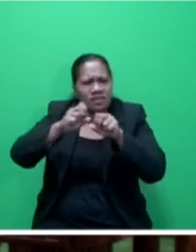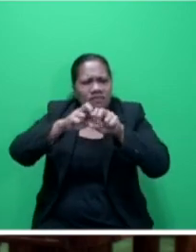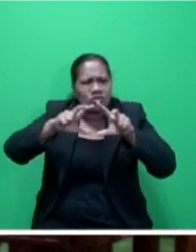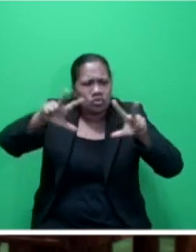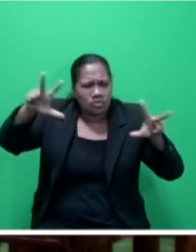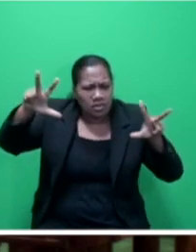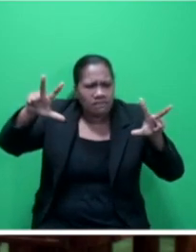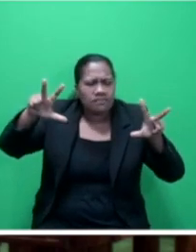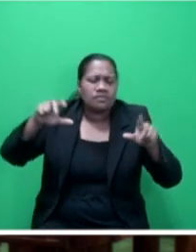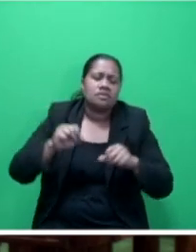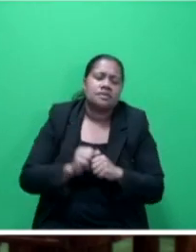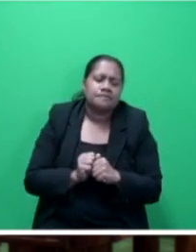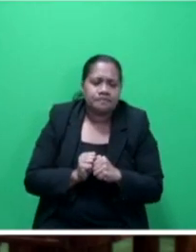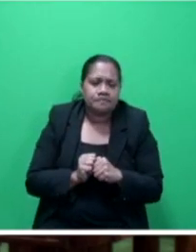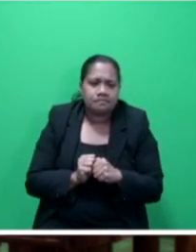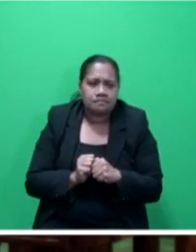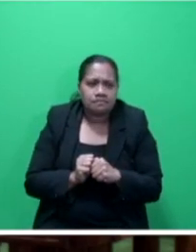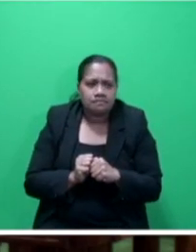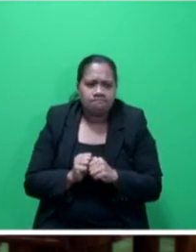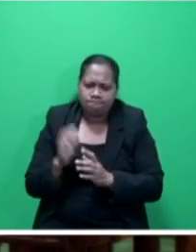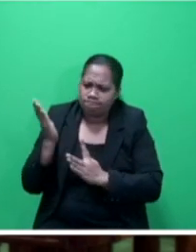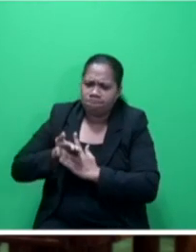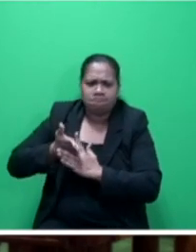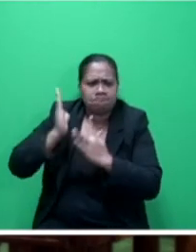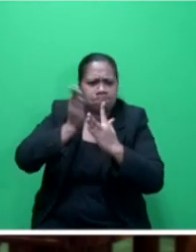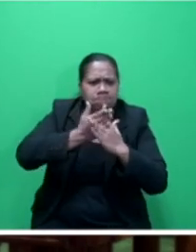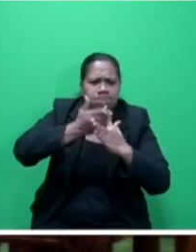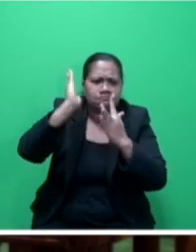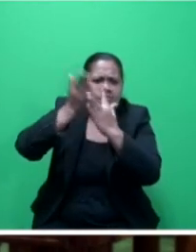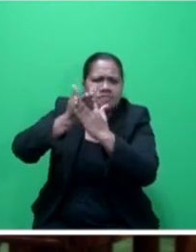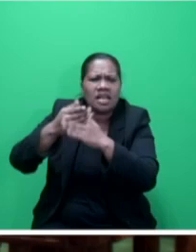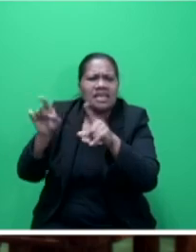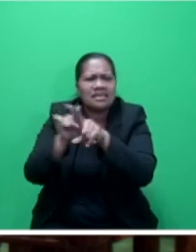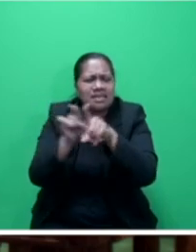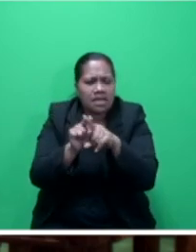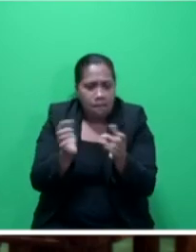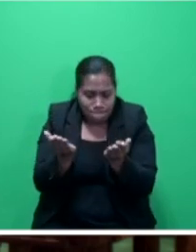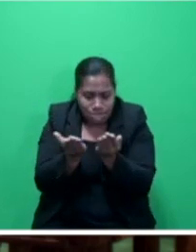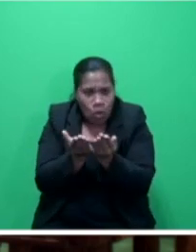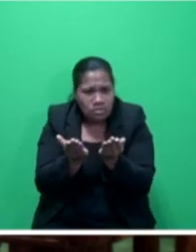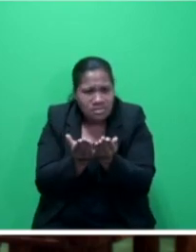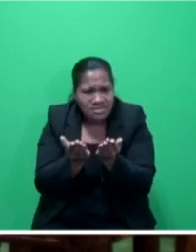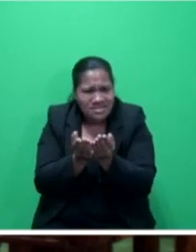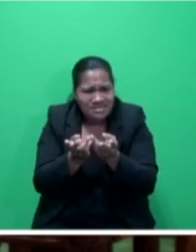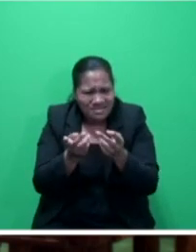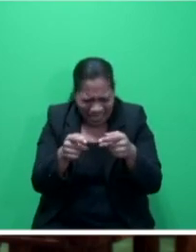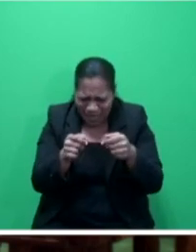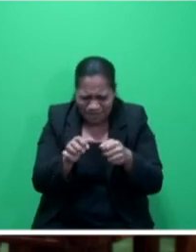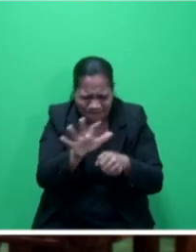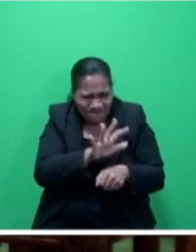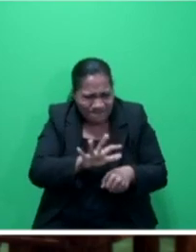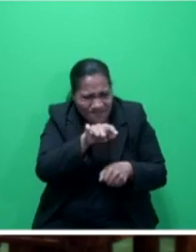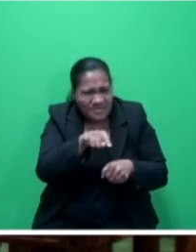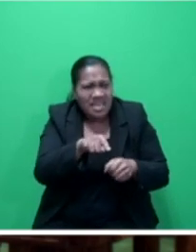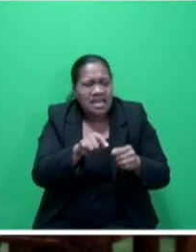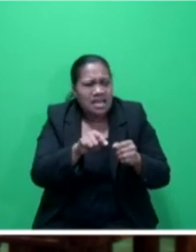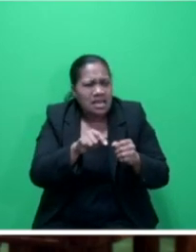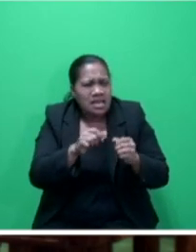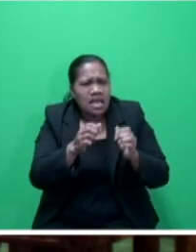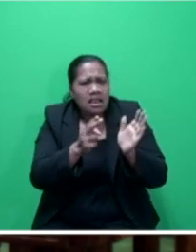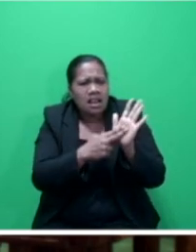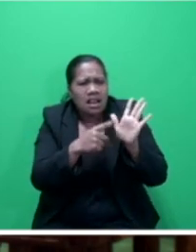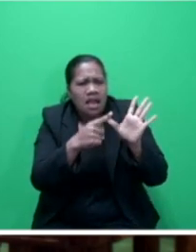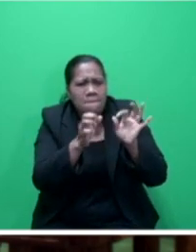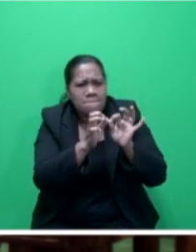in the Muslim League settlement in Nambua. Again, this